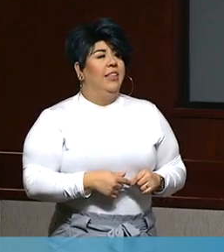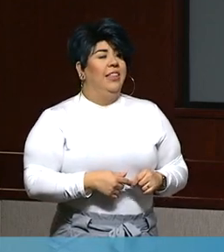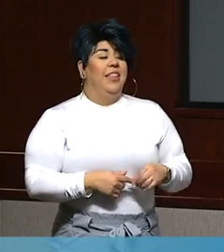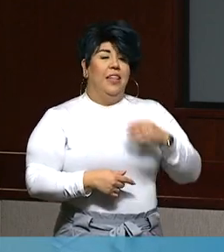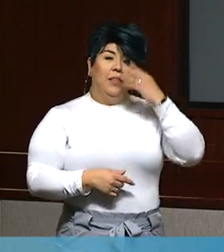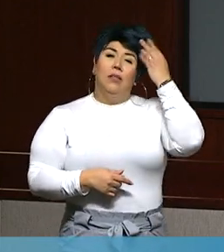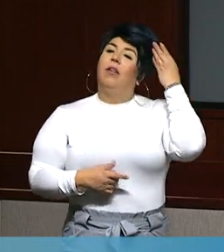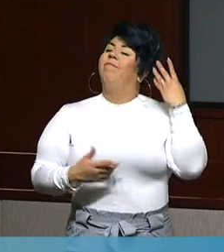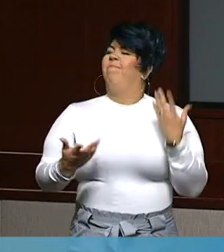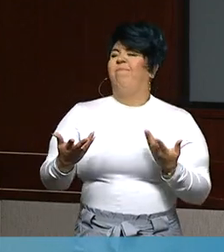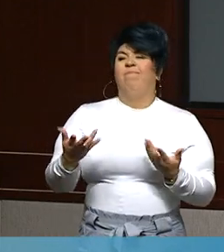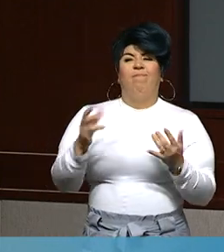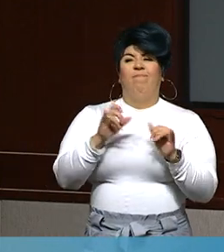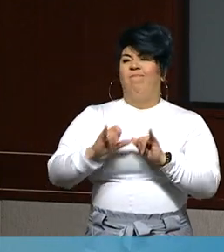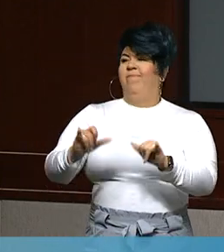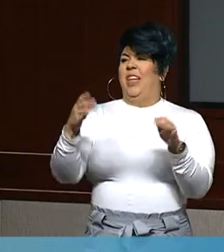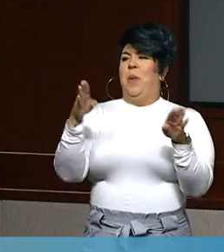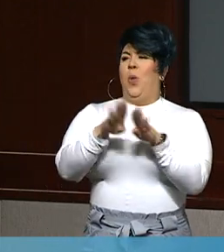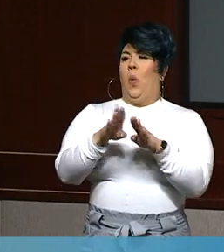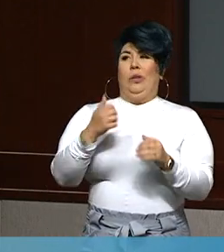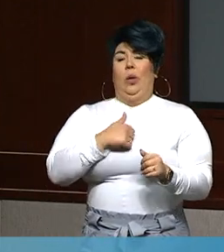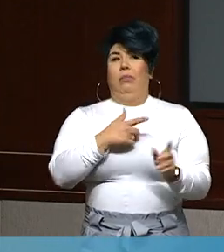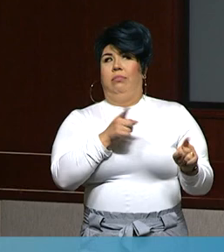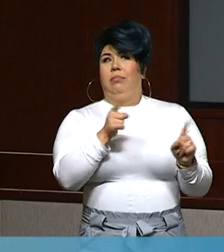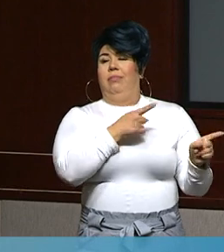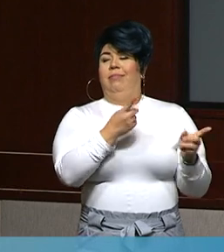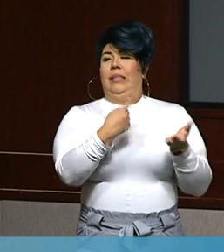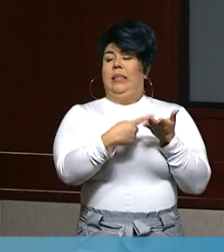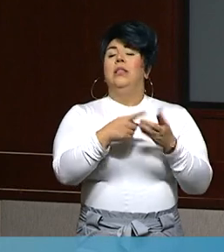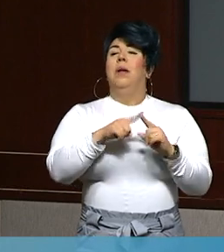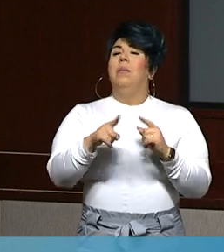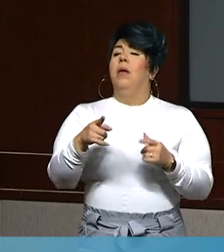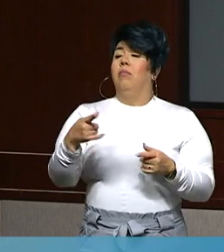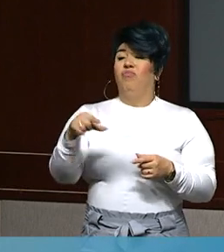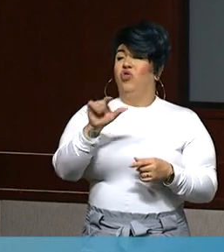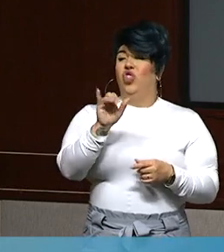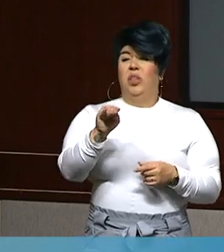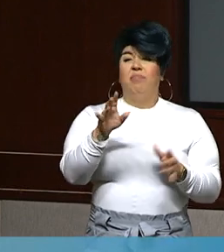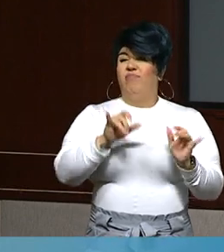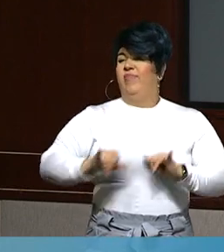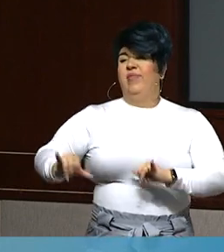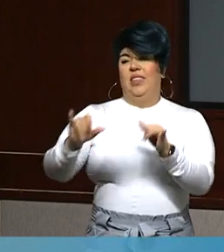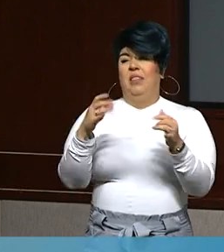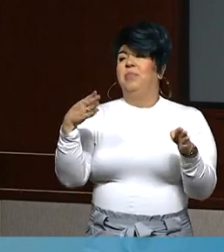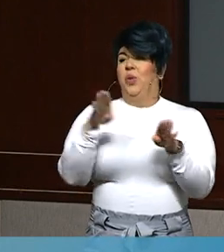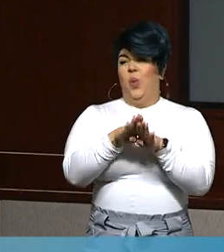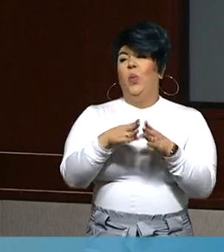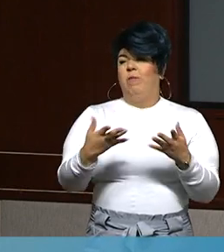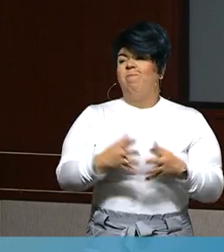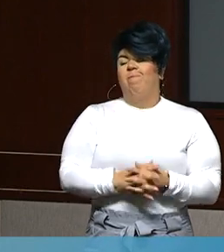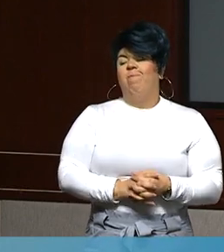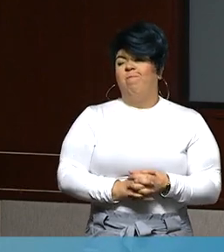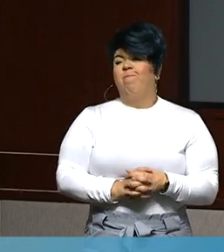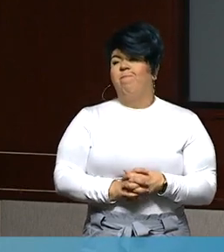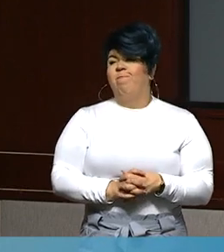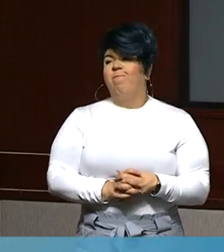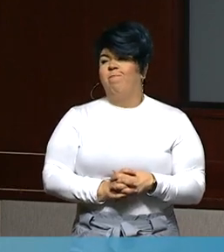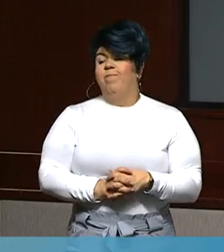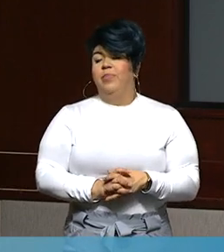No, they are closed down currently. Currently, sorry, we were getting information, so they are currently closed down with the regional stay-at-home order.